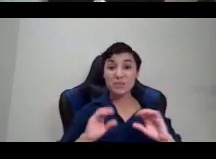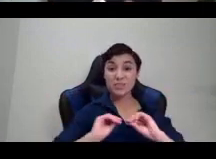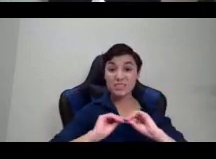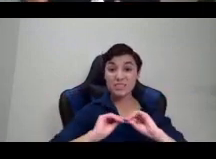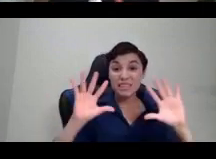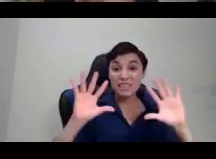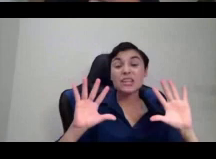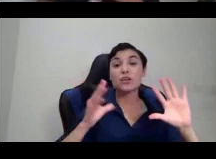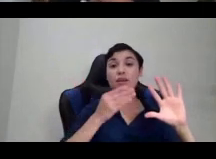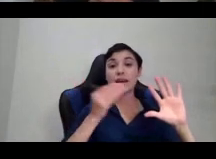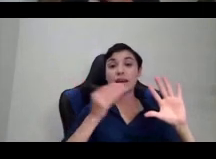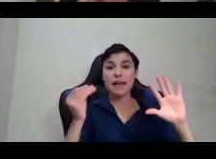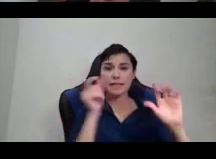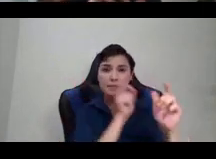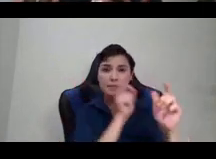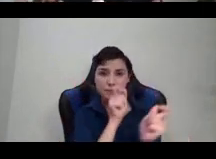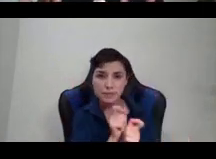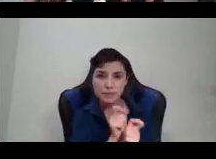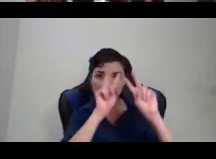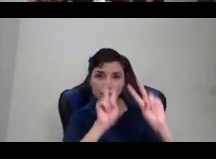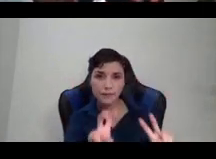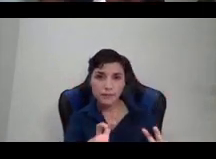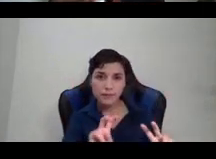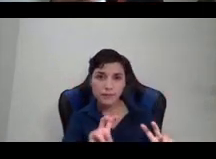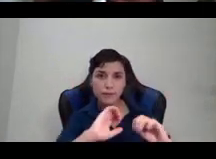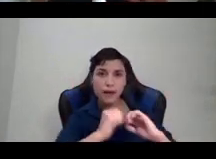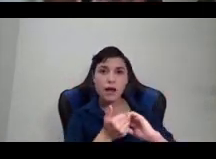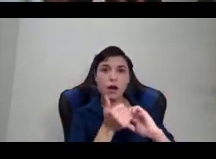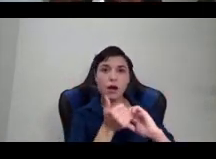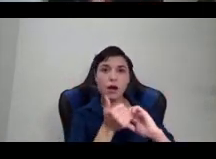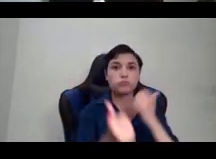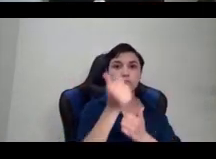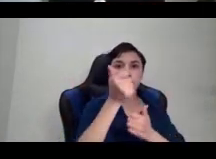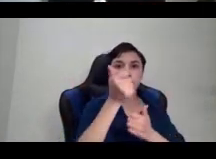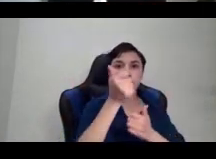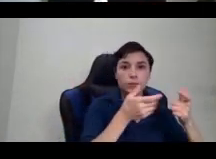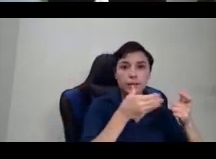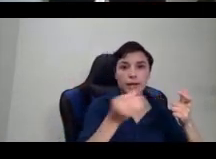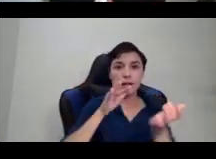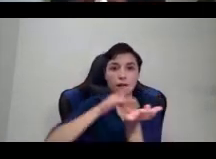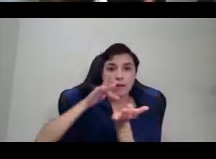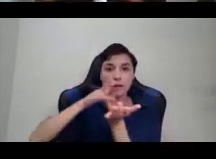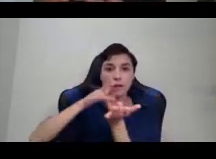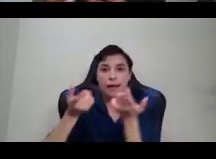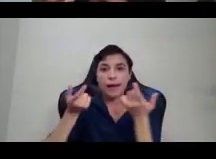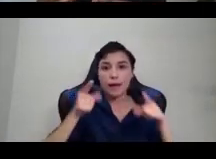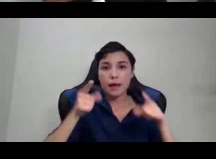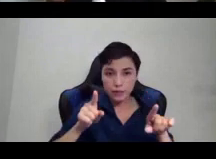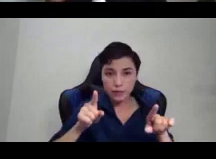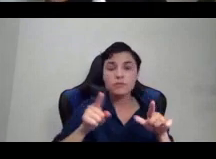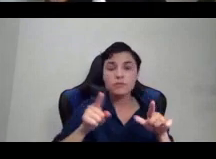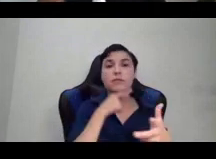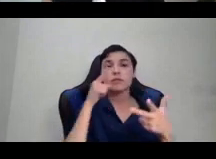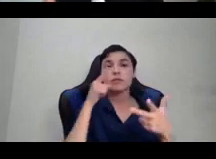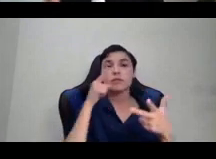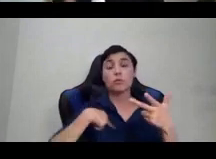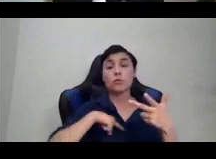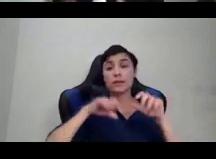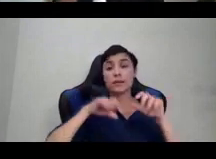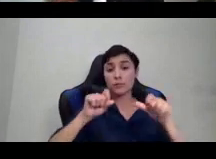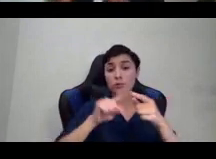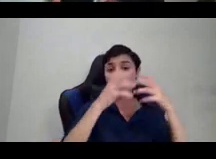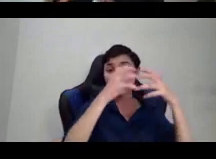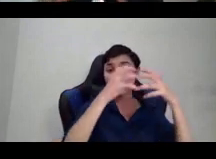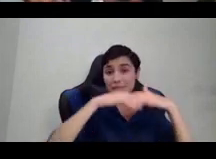weak points are in these systems and its interconnecting points and joints. We get to break down some of these false conflicts